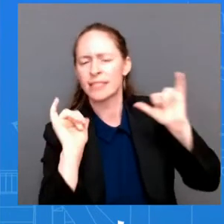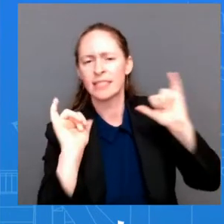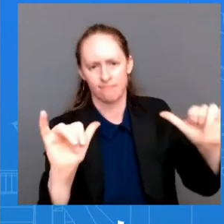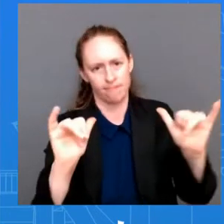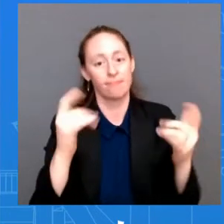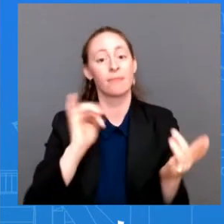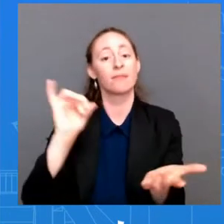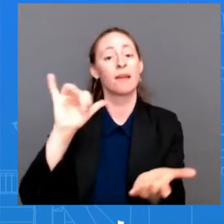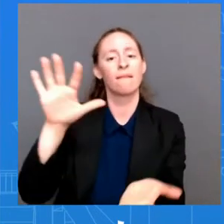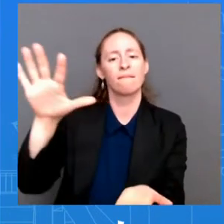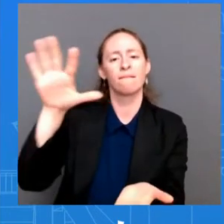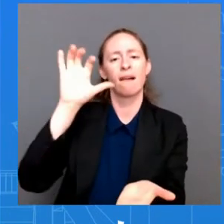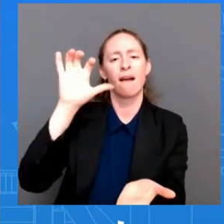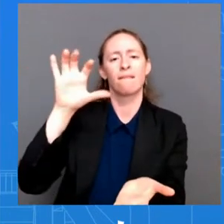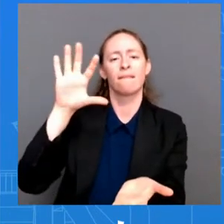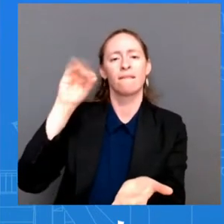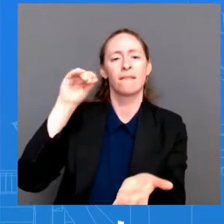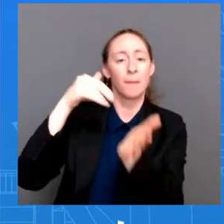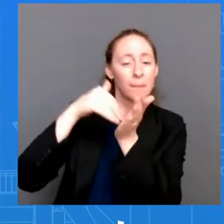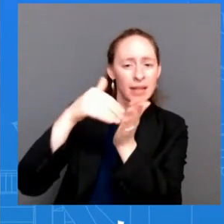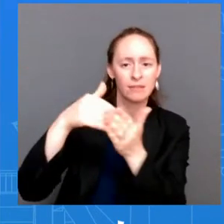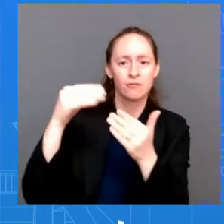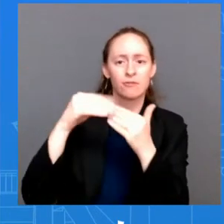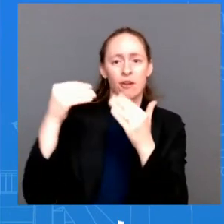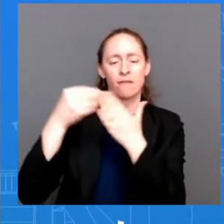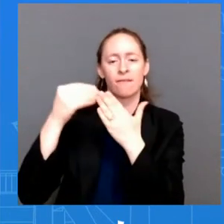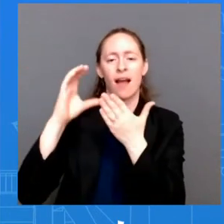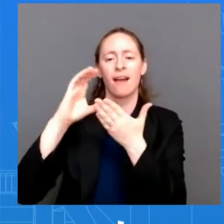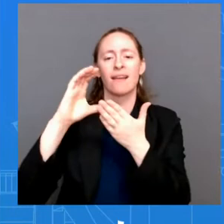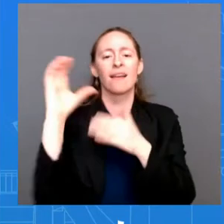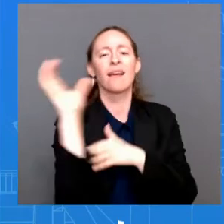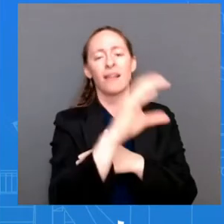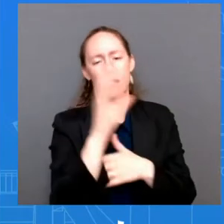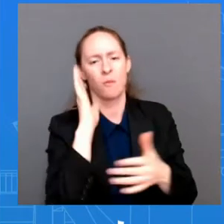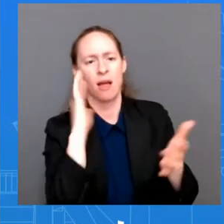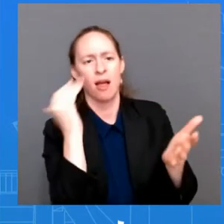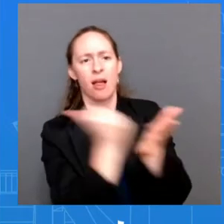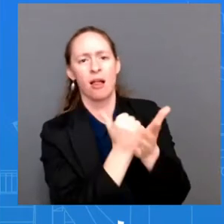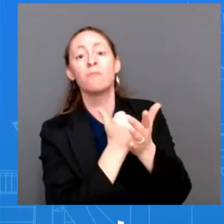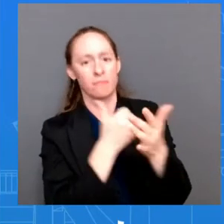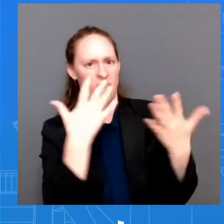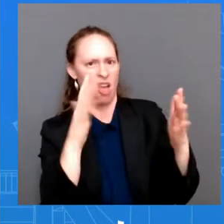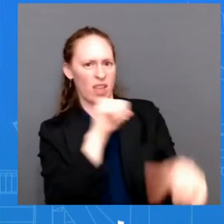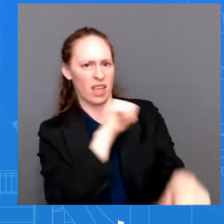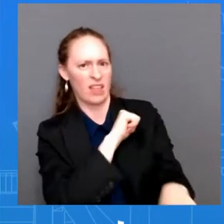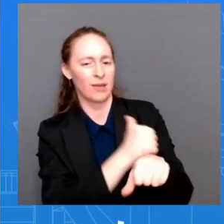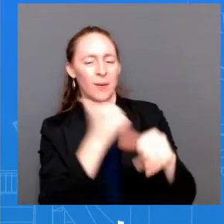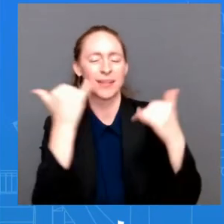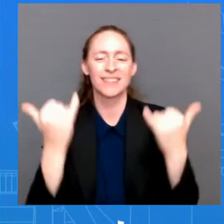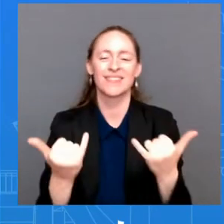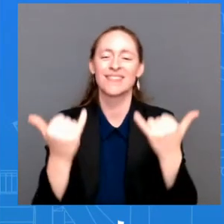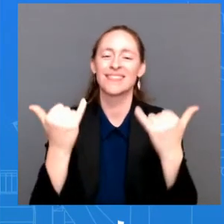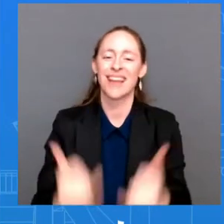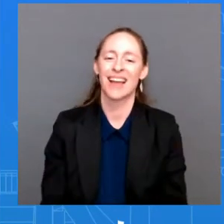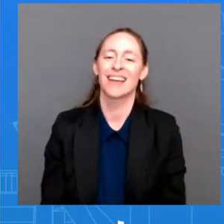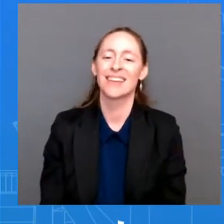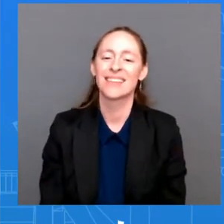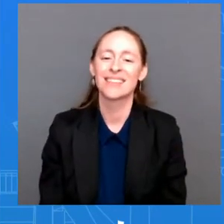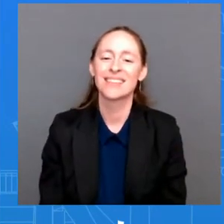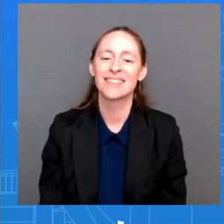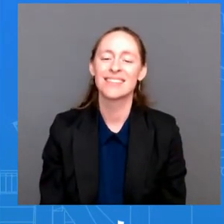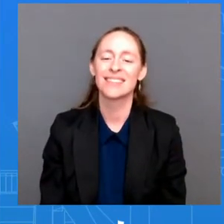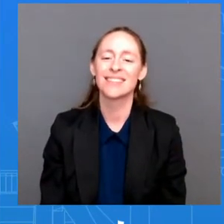authorize today. This follows Secretary Austin's call with his Ukrainian counterpart on Friday, where he previewed that package.